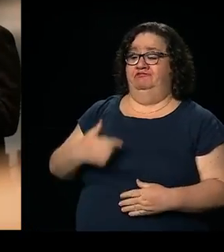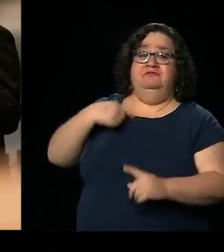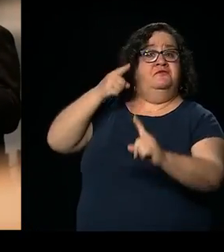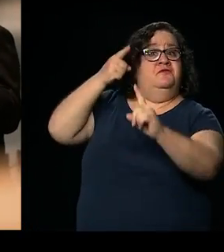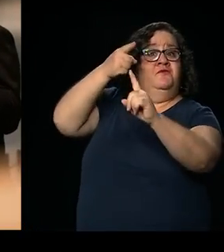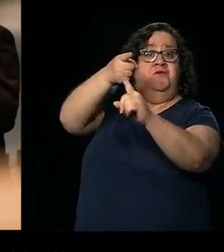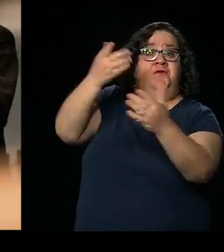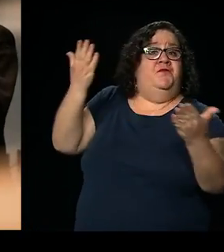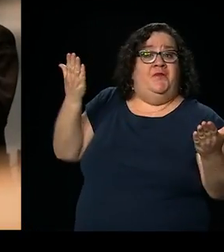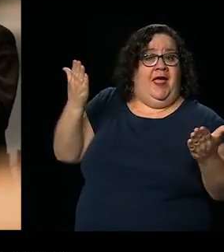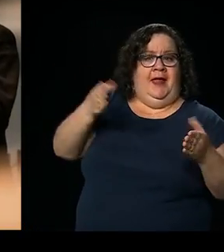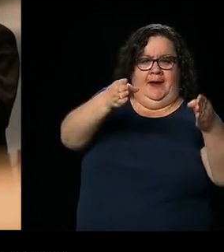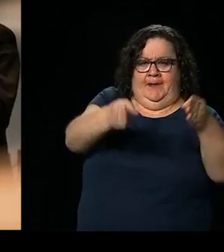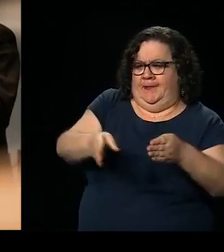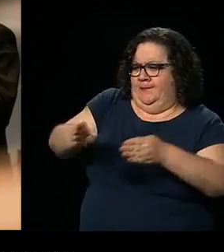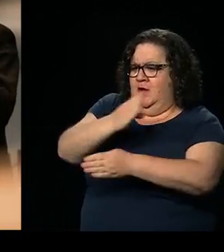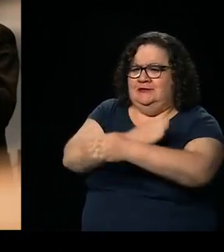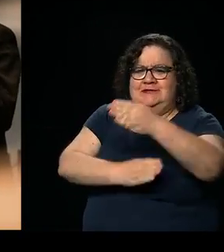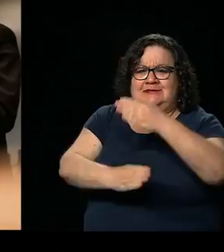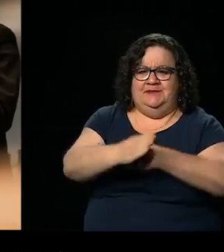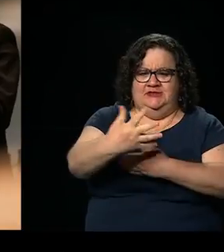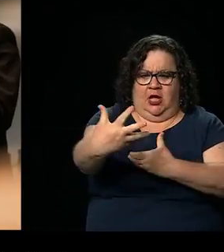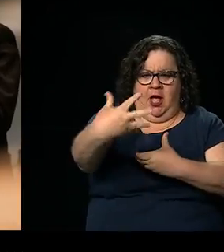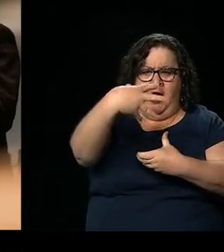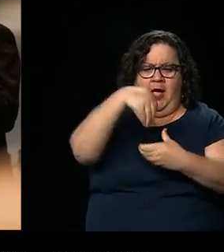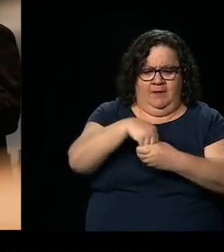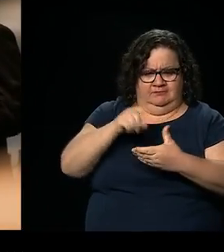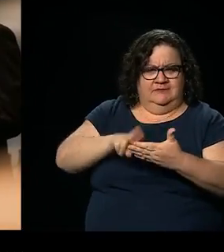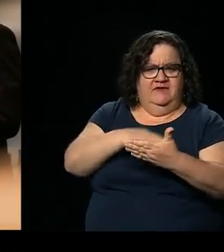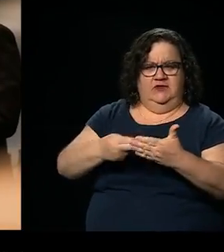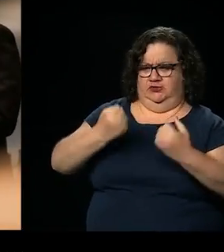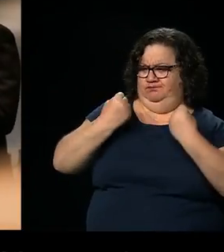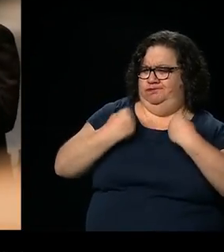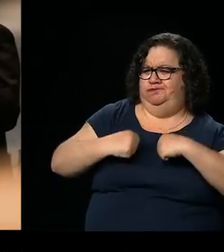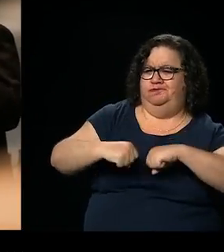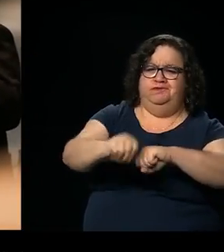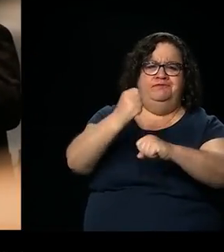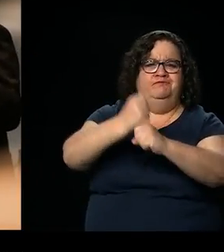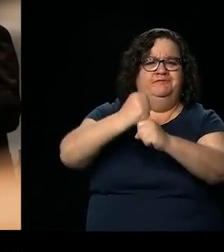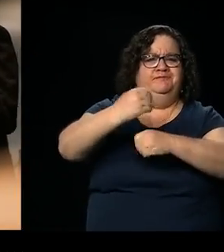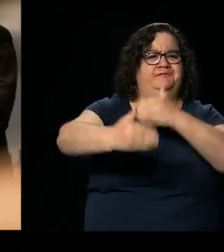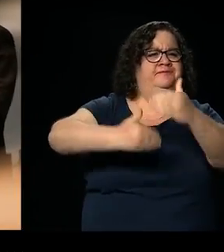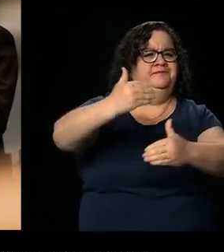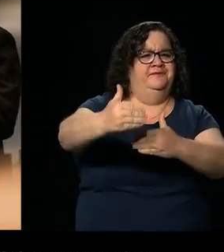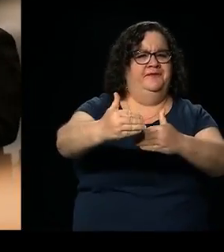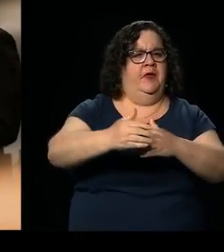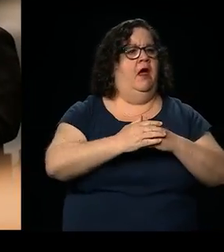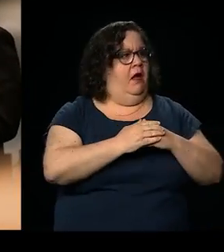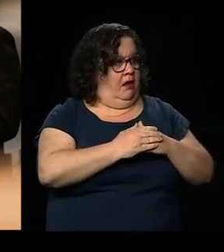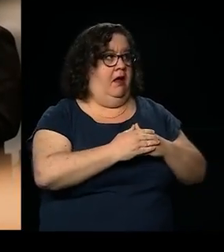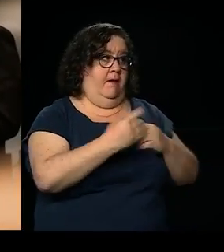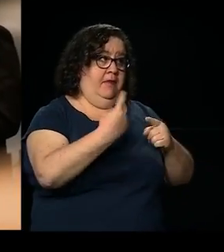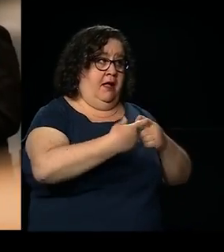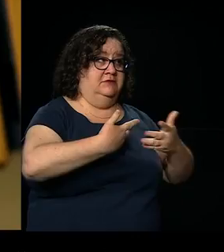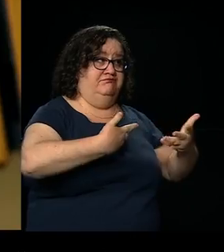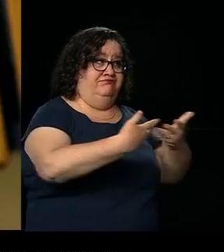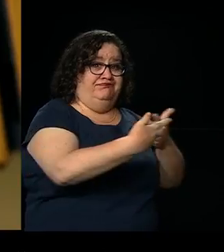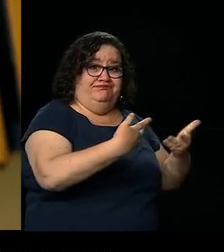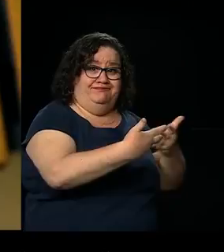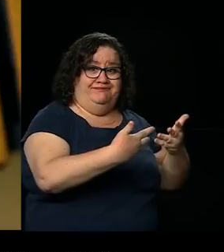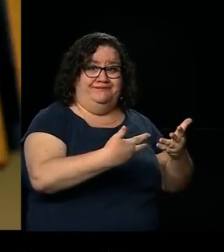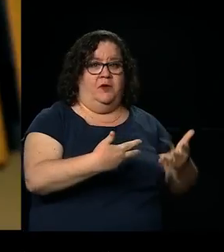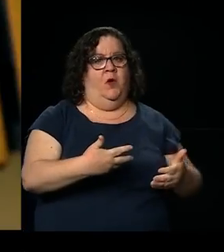our main goal, to include people with disabilities in the implementation of the conference. the conversation.